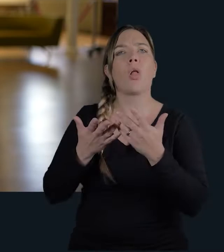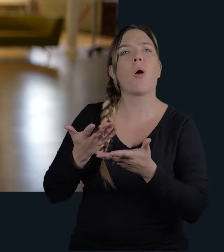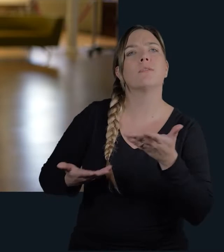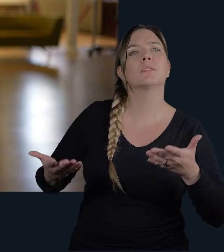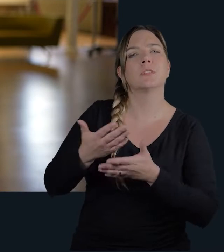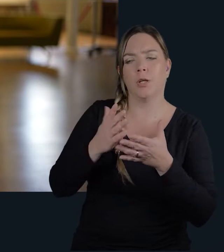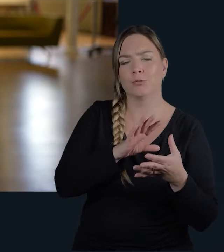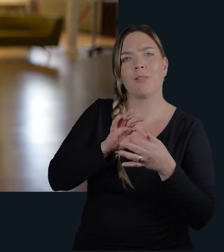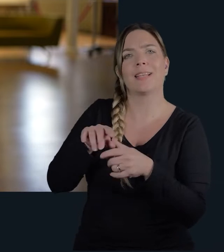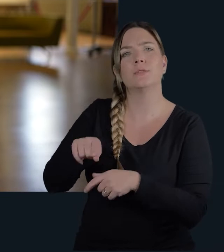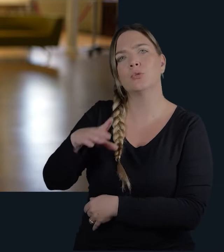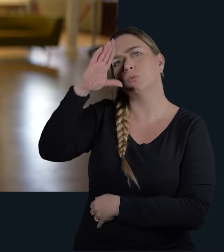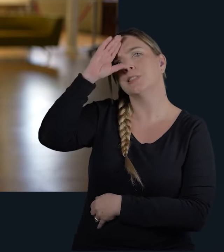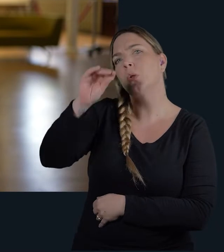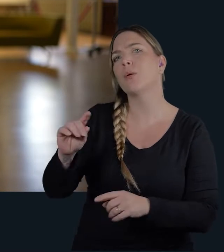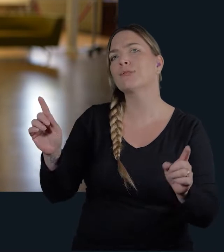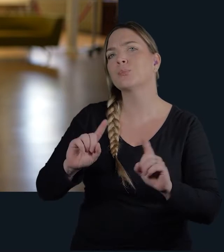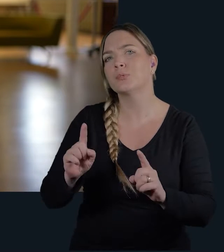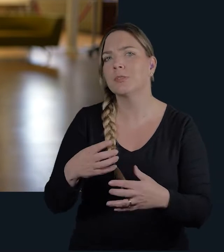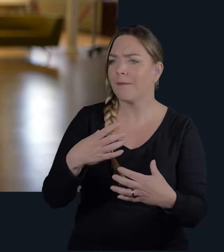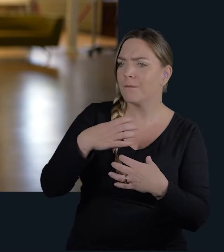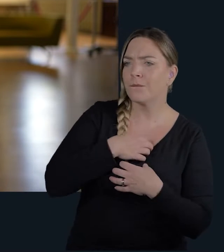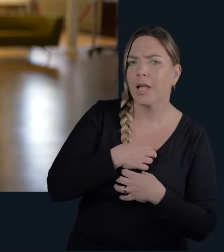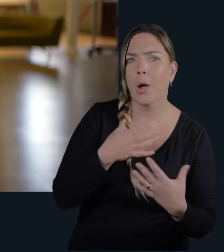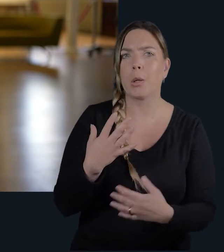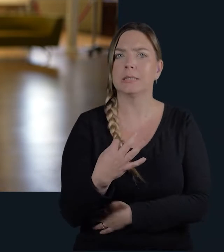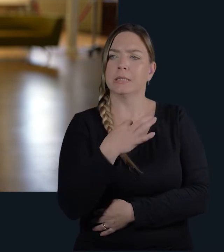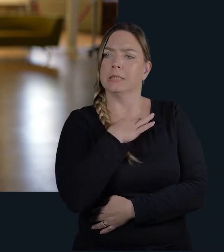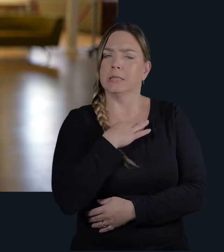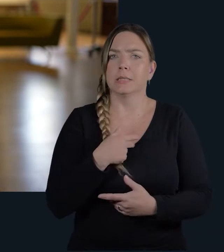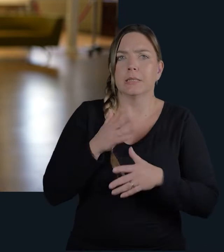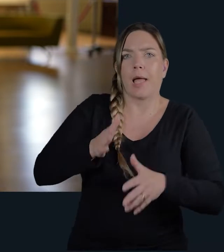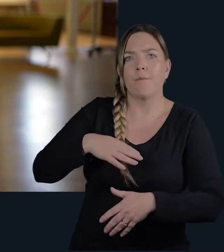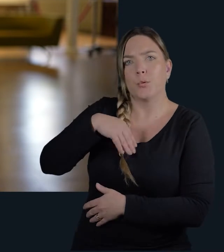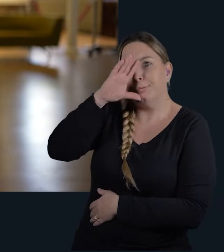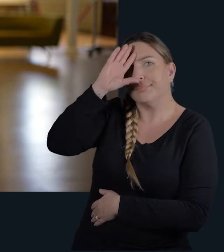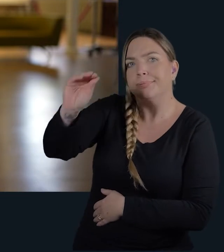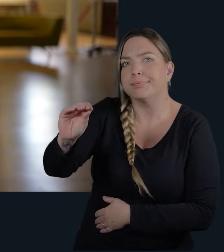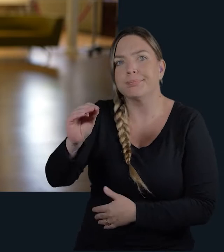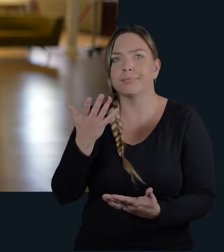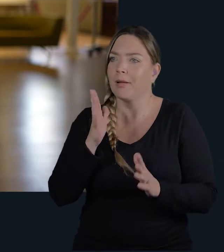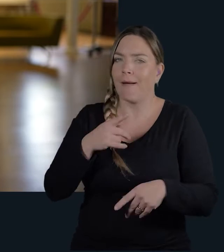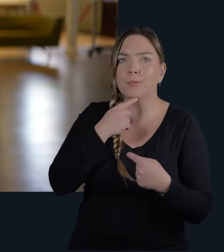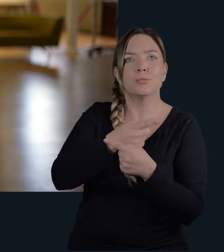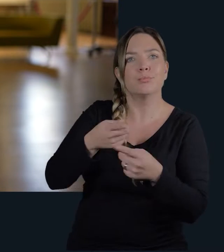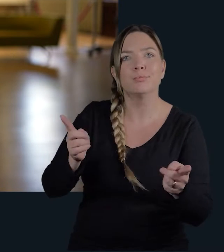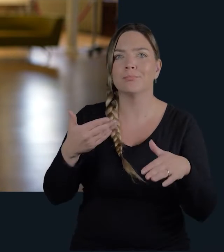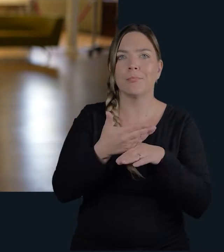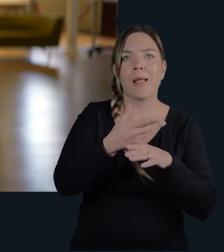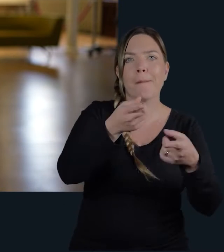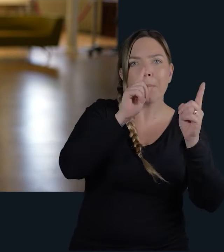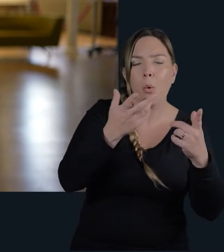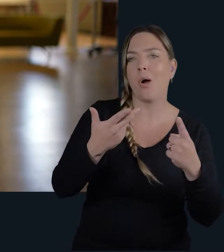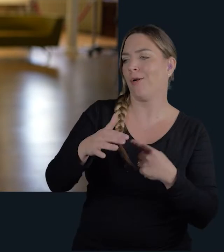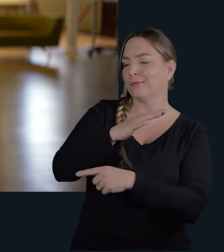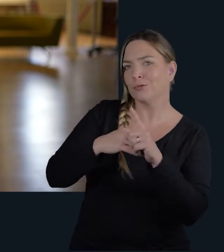A lot of the big narrative around disclosure is the fear or foreboding of having to disclose, of